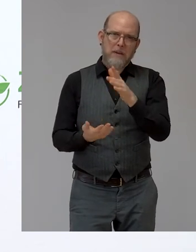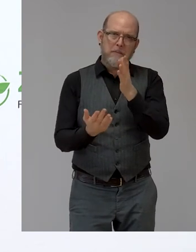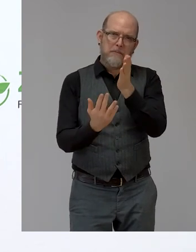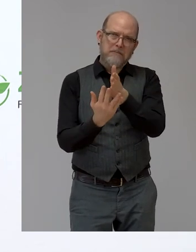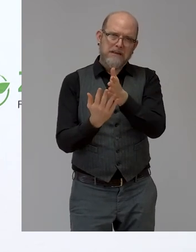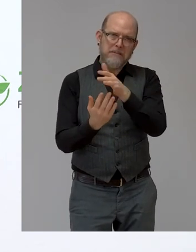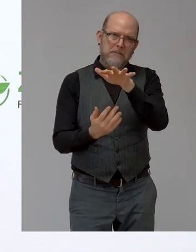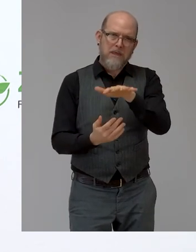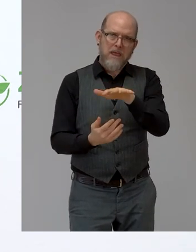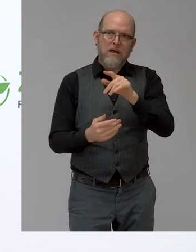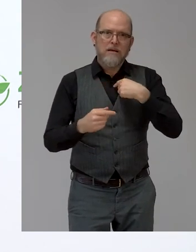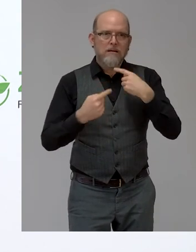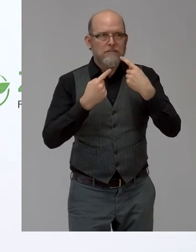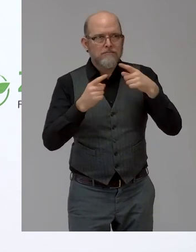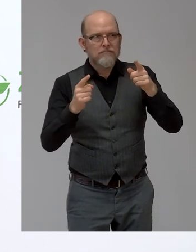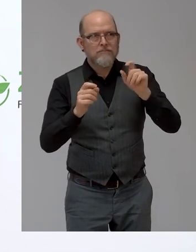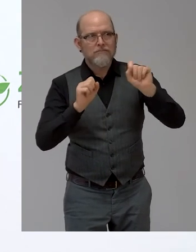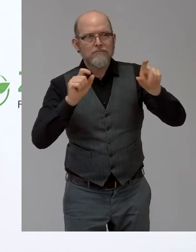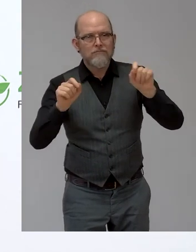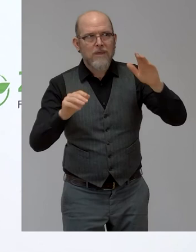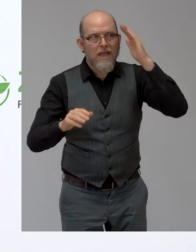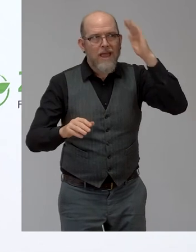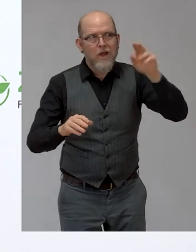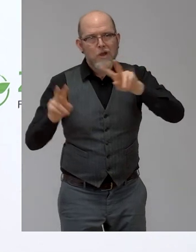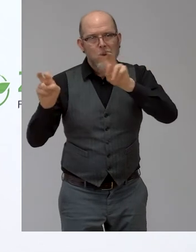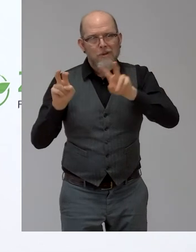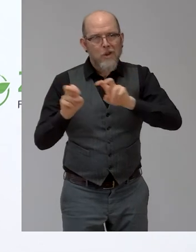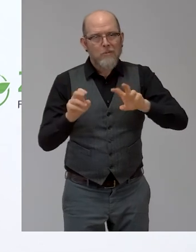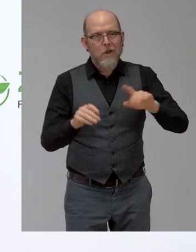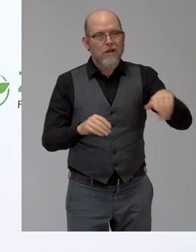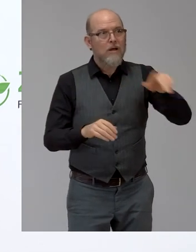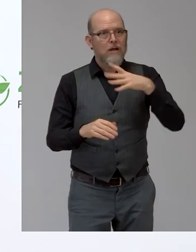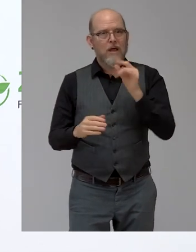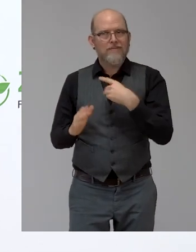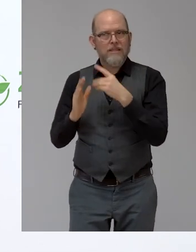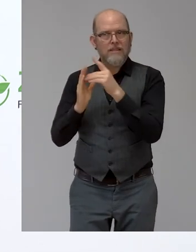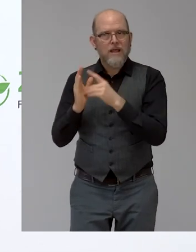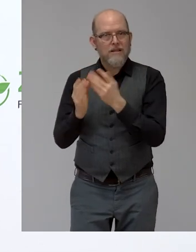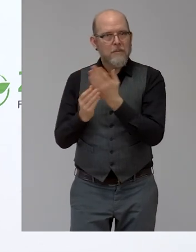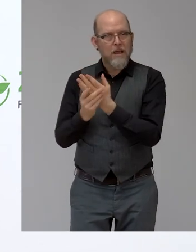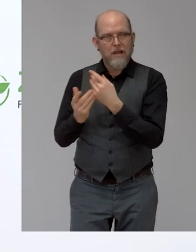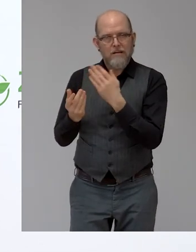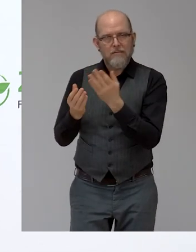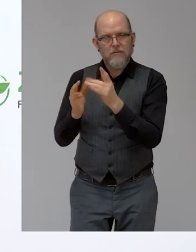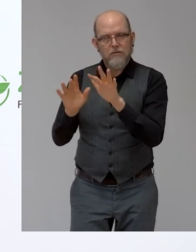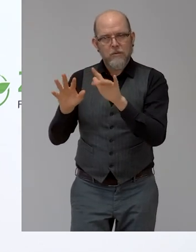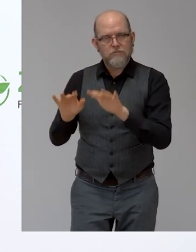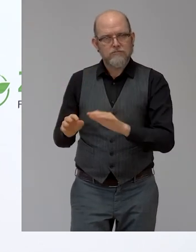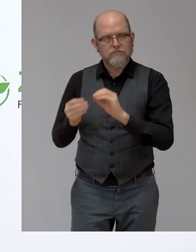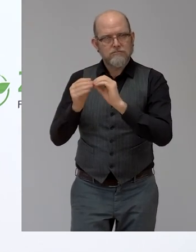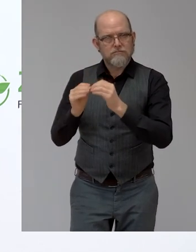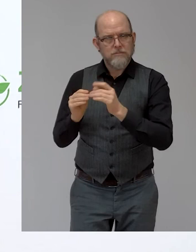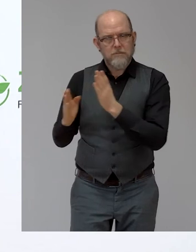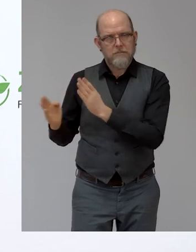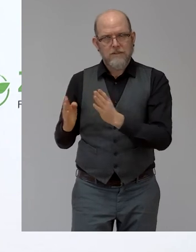have improved the database. We have put everything on computers. We have everything prepared.